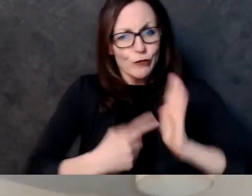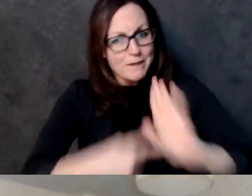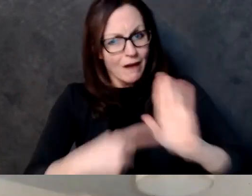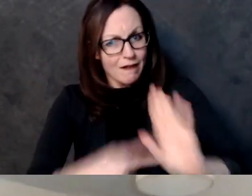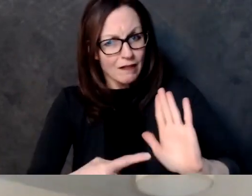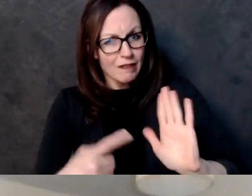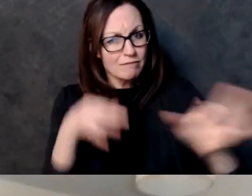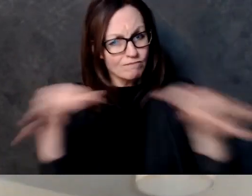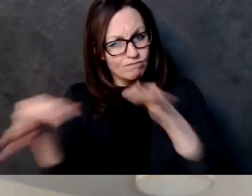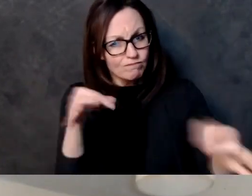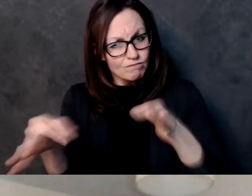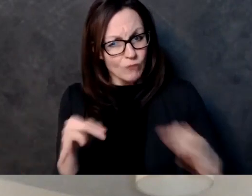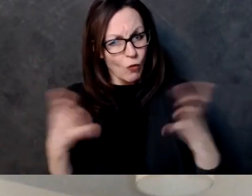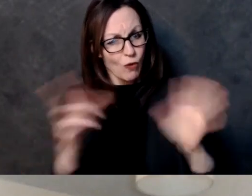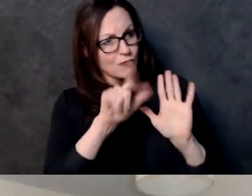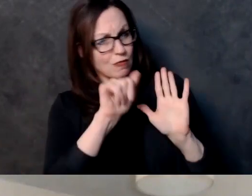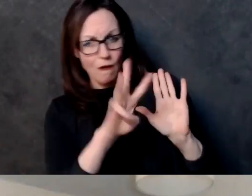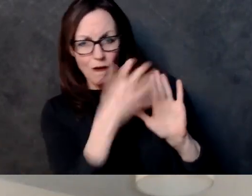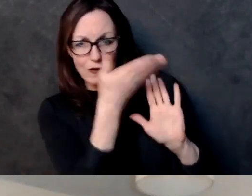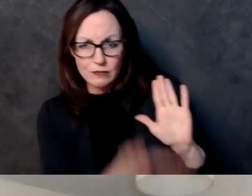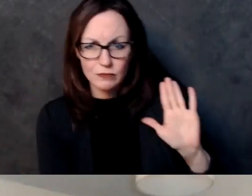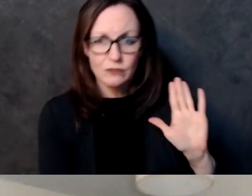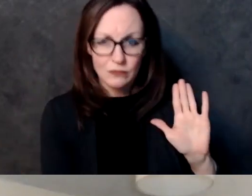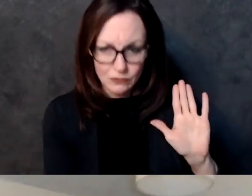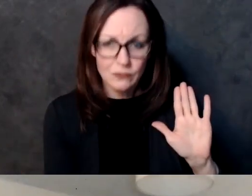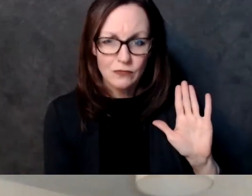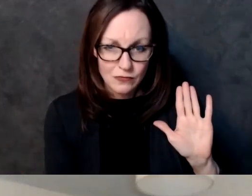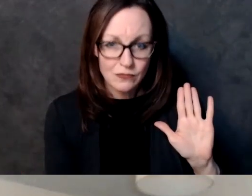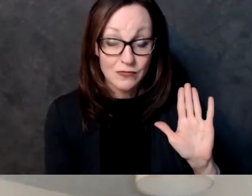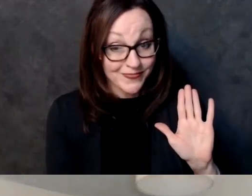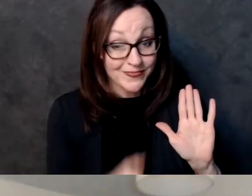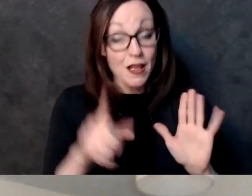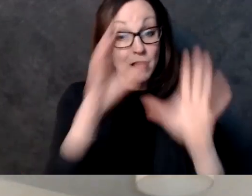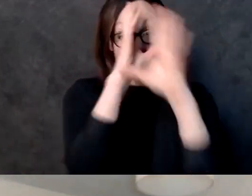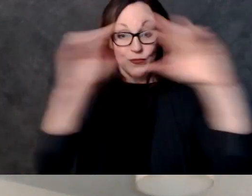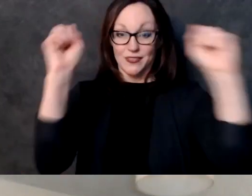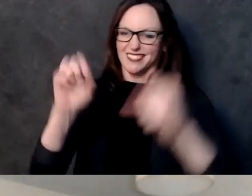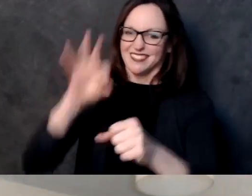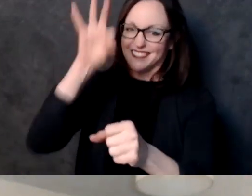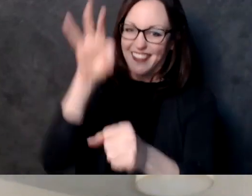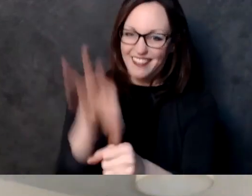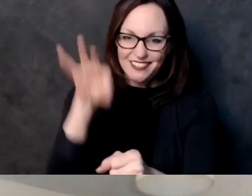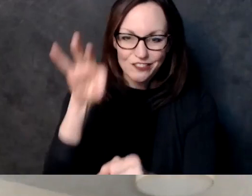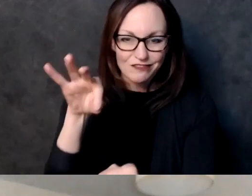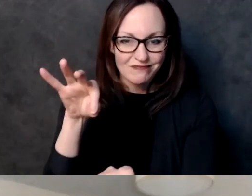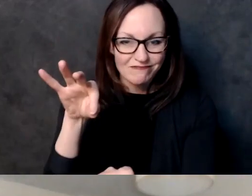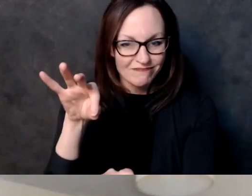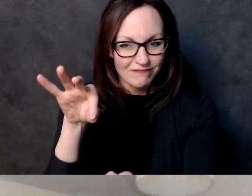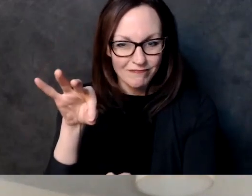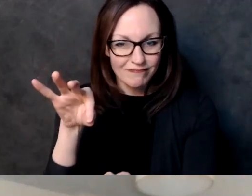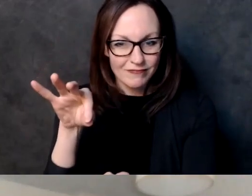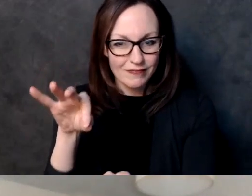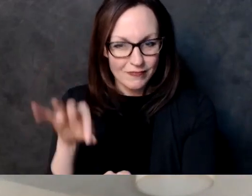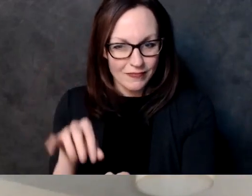elections it wasn't um every single uh lawsuit pretty much every expert you know it's you know that's just silliness